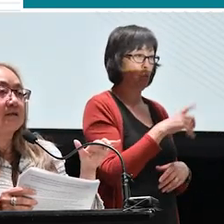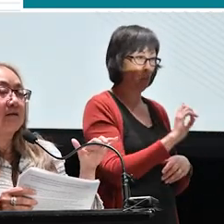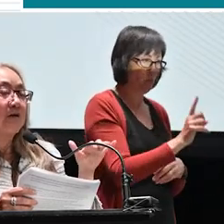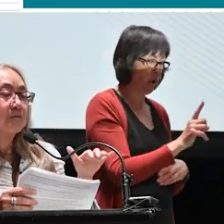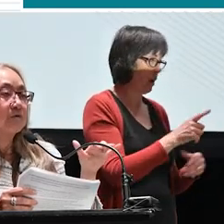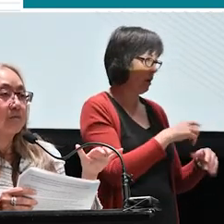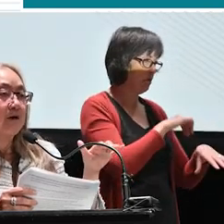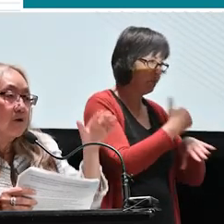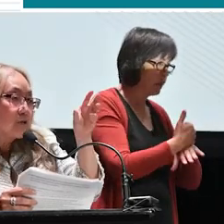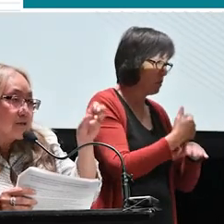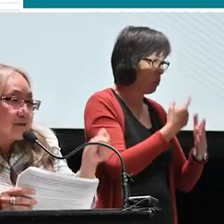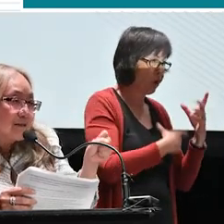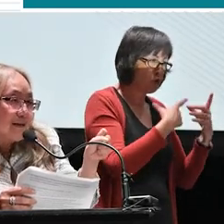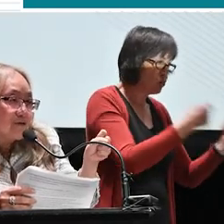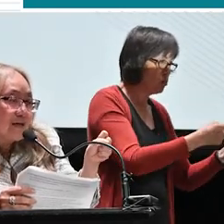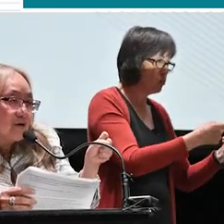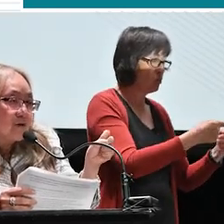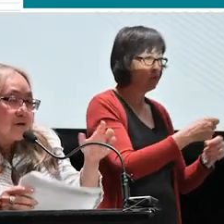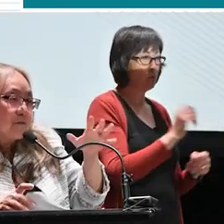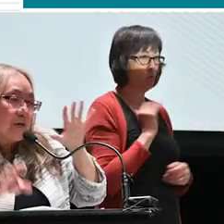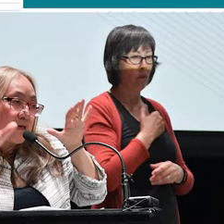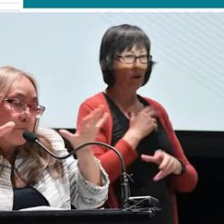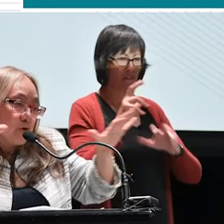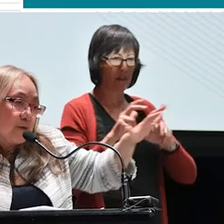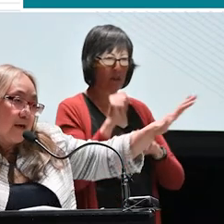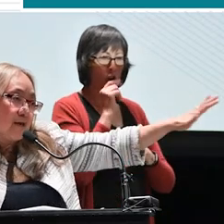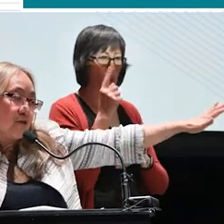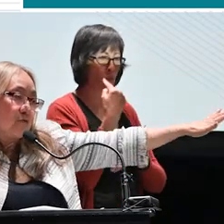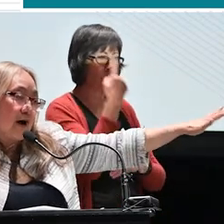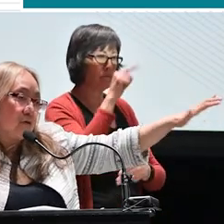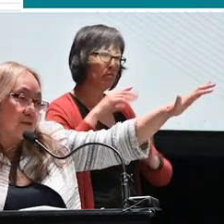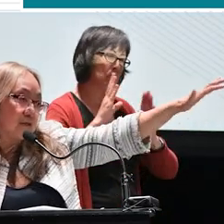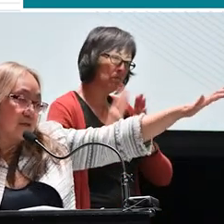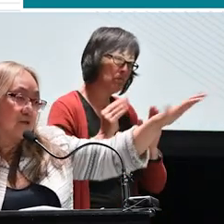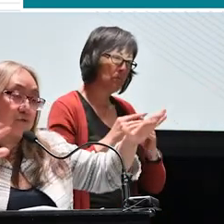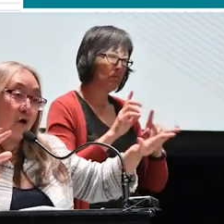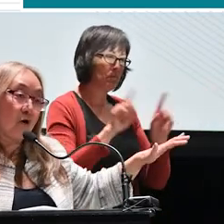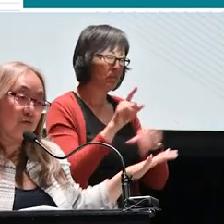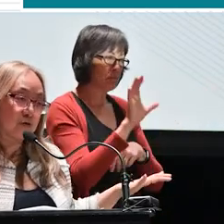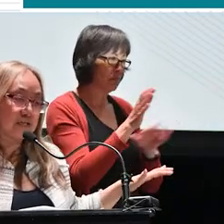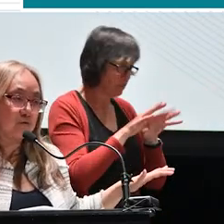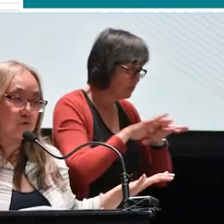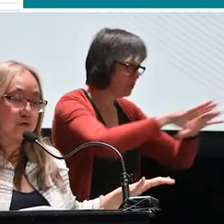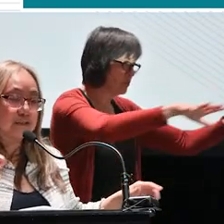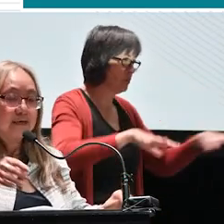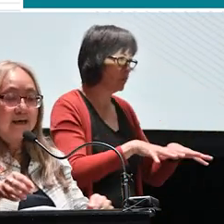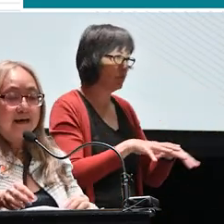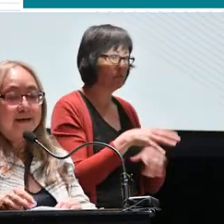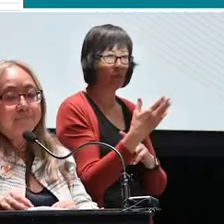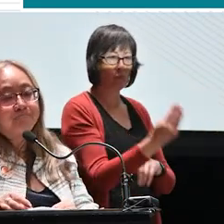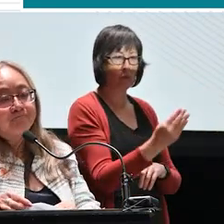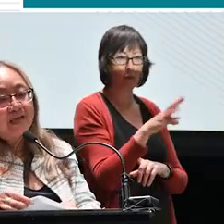the investments we make aren't just in the downtown, but they permeate throughout the city, through all 14 wards,